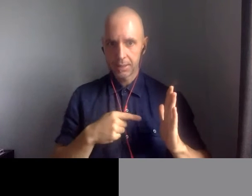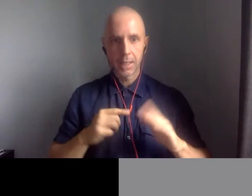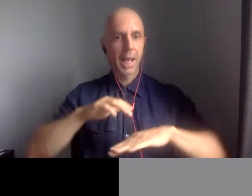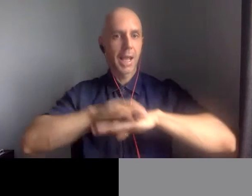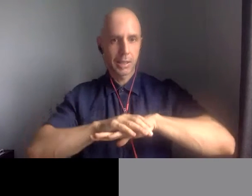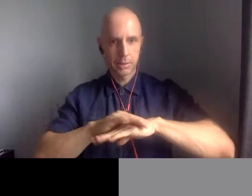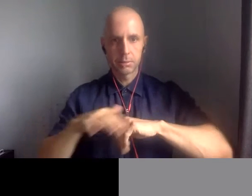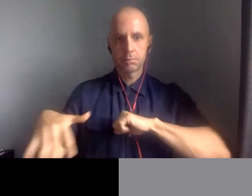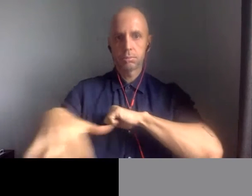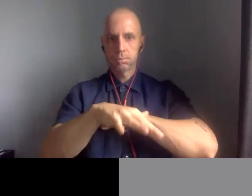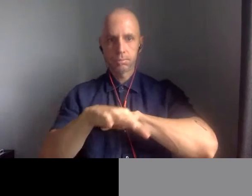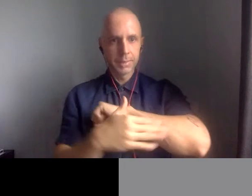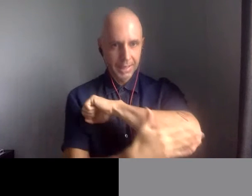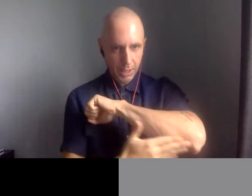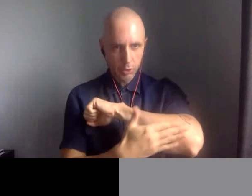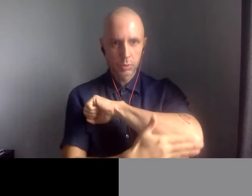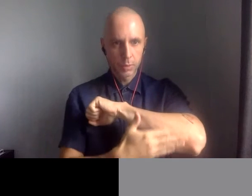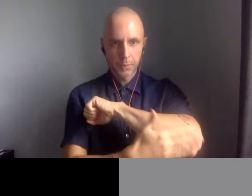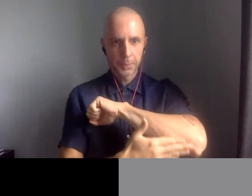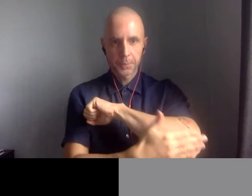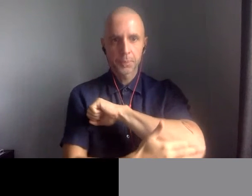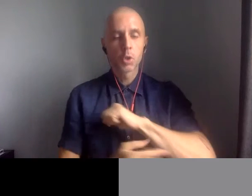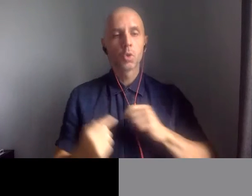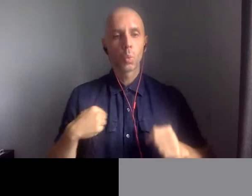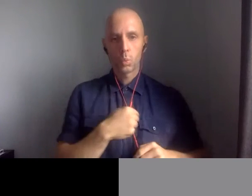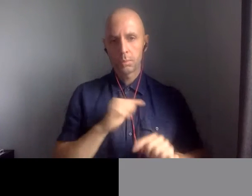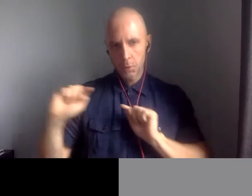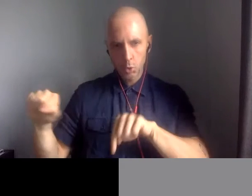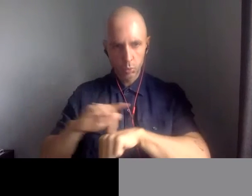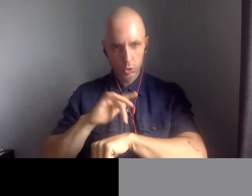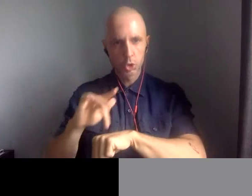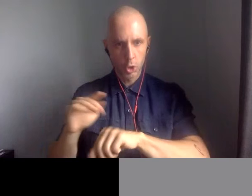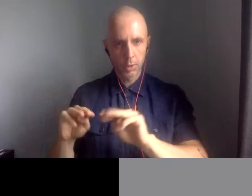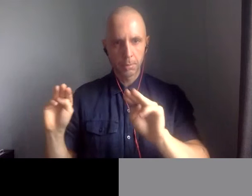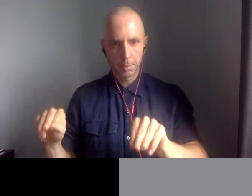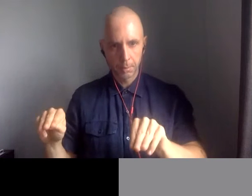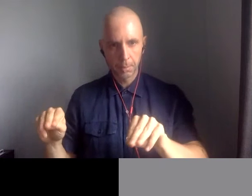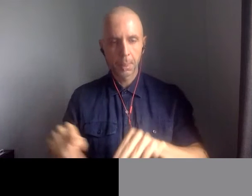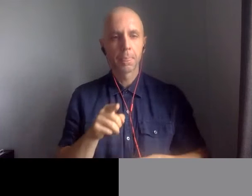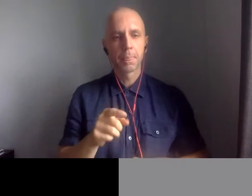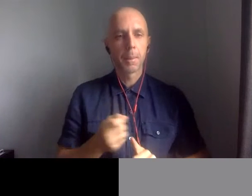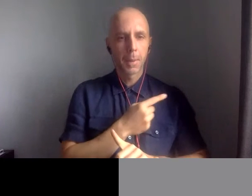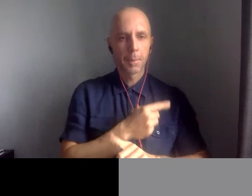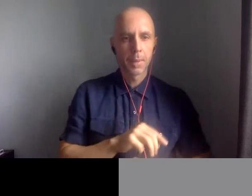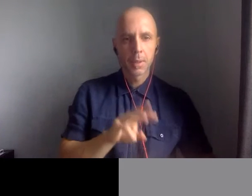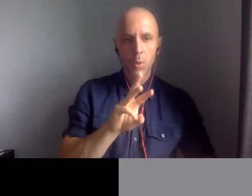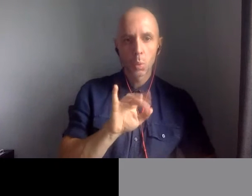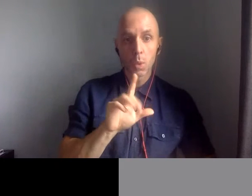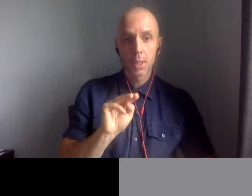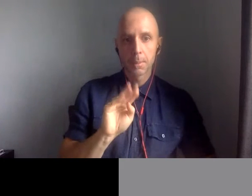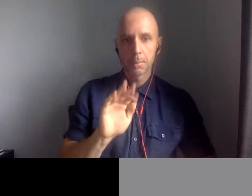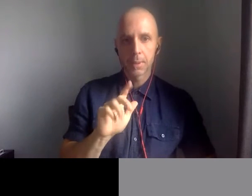they did was they construct England as in the William Blake poem, where the song Jerusalem presents,